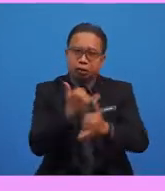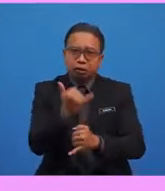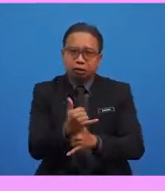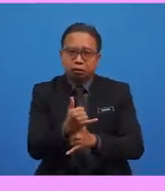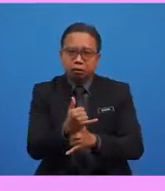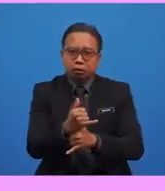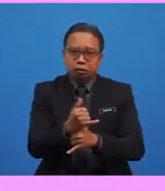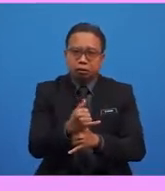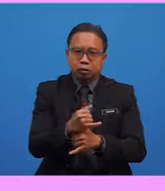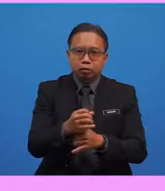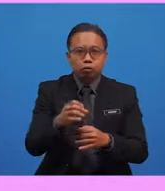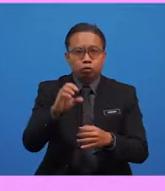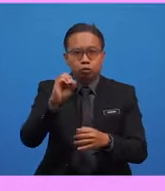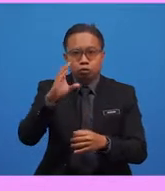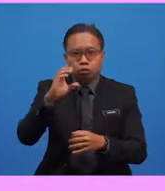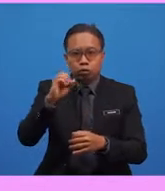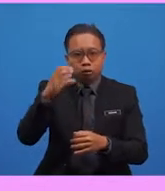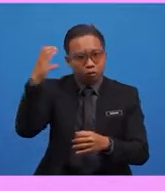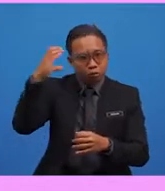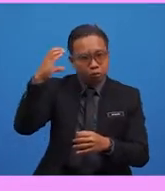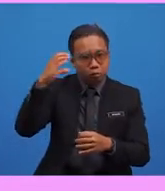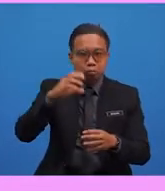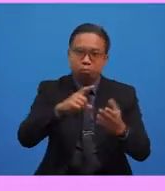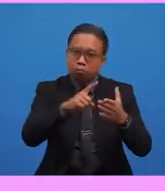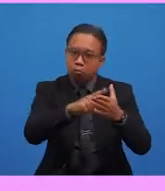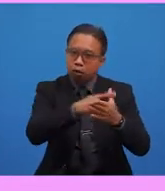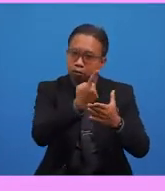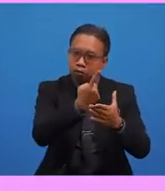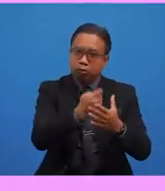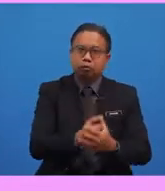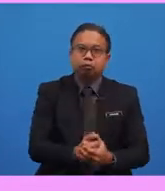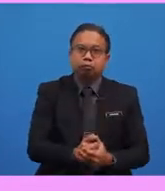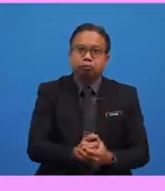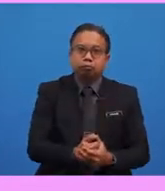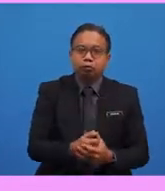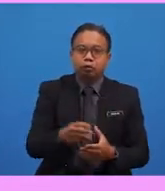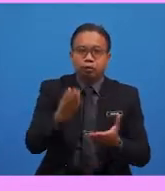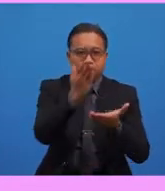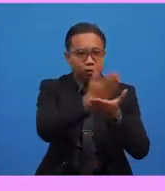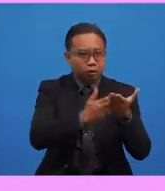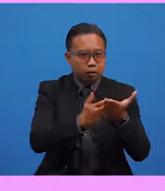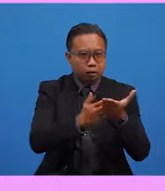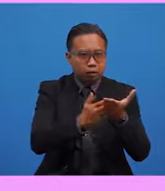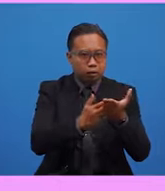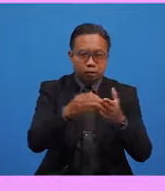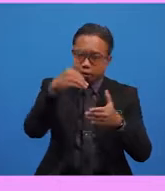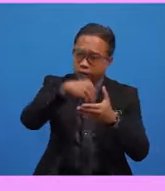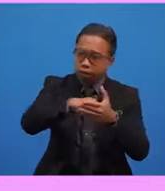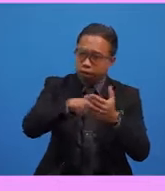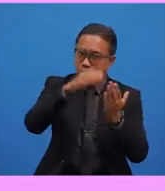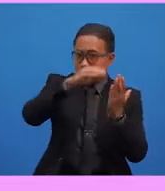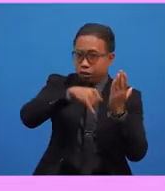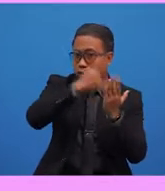seasons, or months. For example, midday, January, daybreak, 6